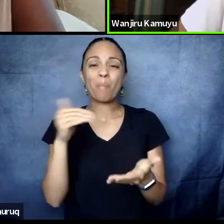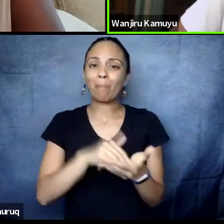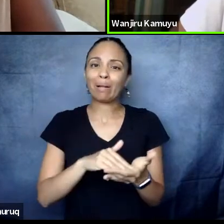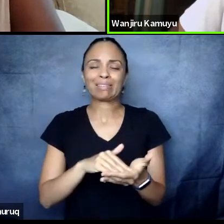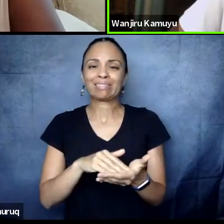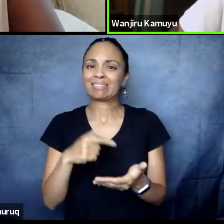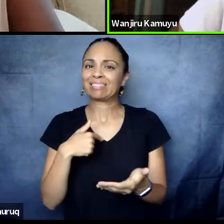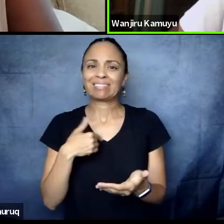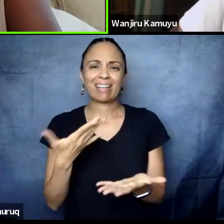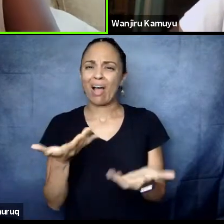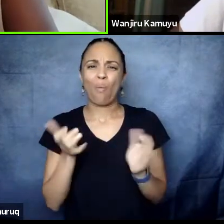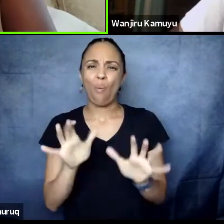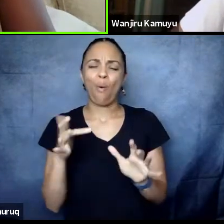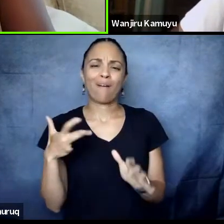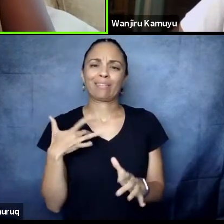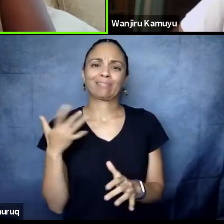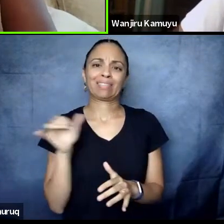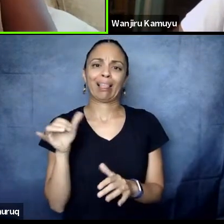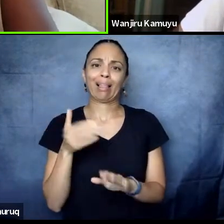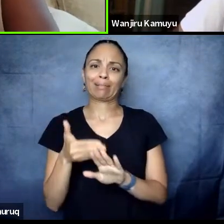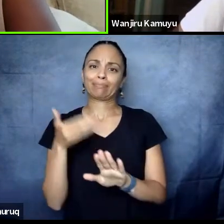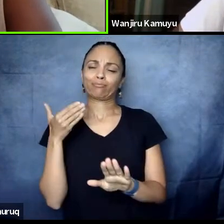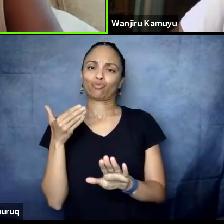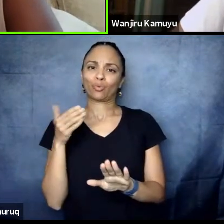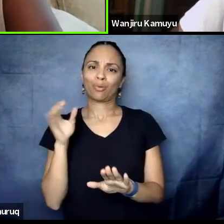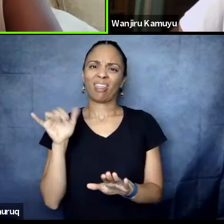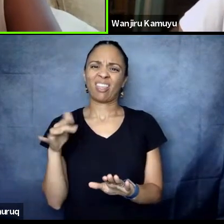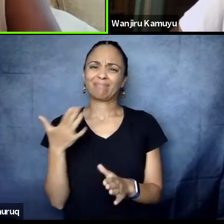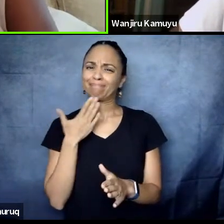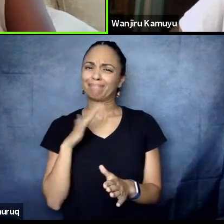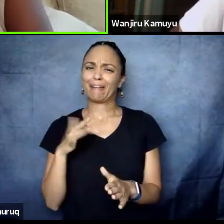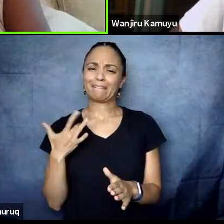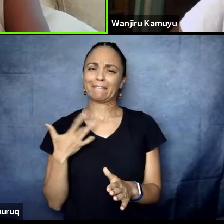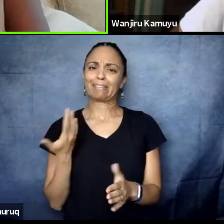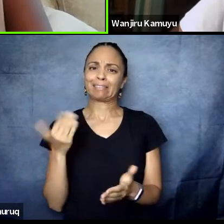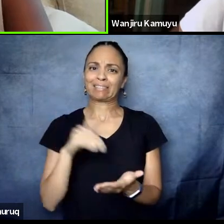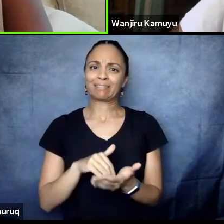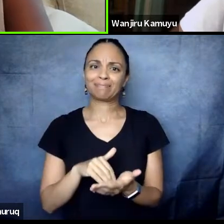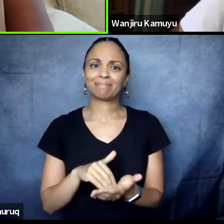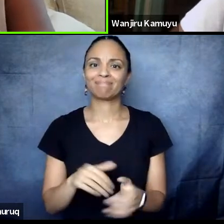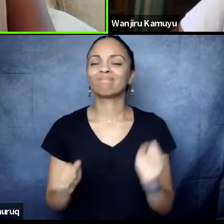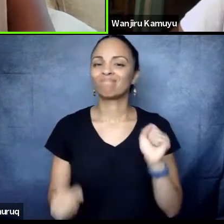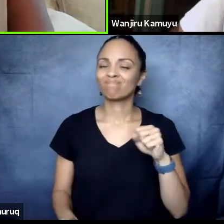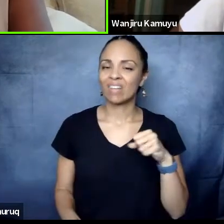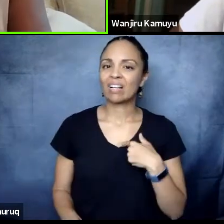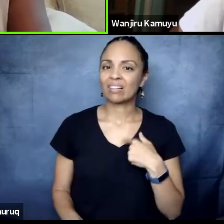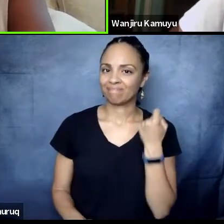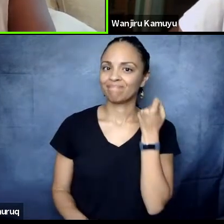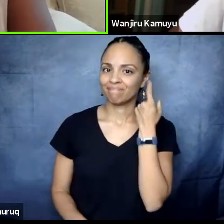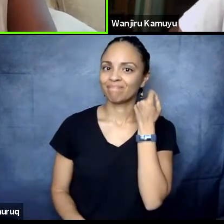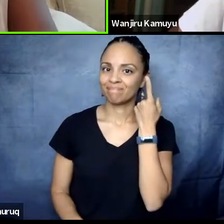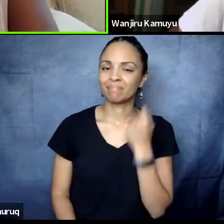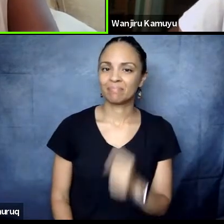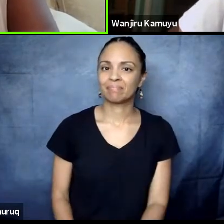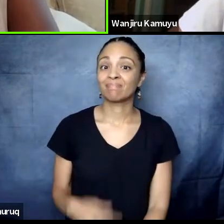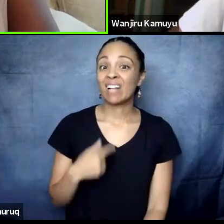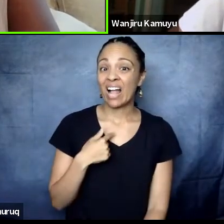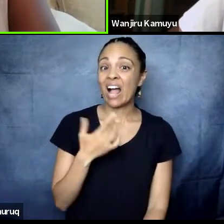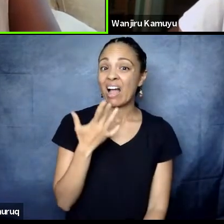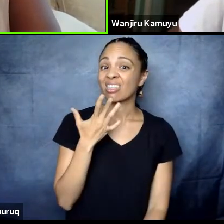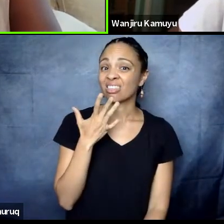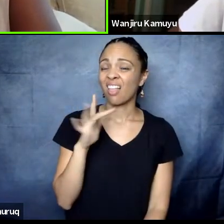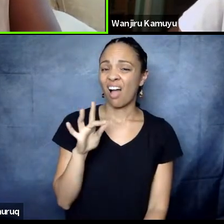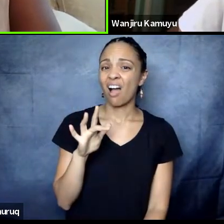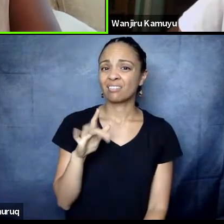the wall thing. Yeah. Yeah. Yeah. I understand. I mean, I just, I'm fortunate that I have a